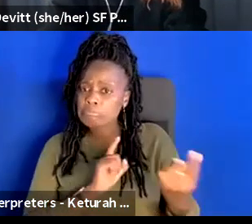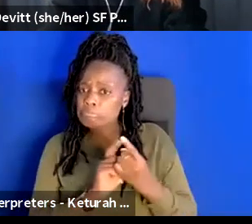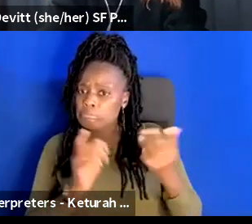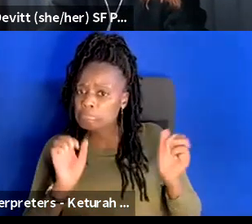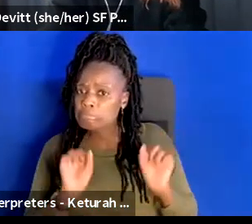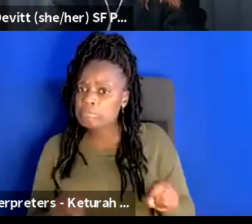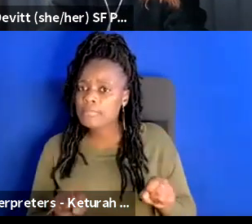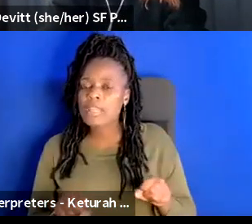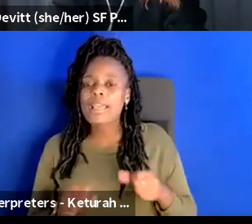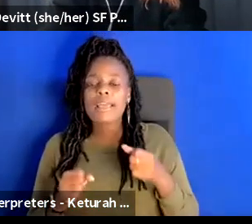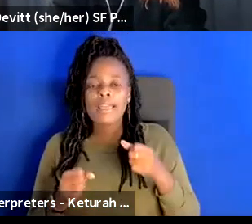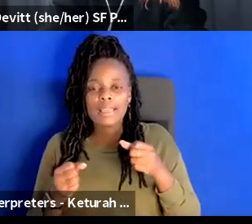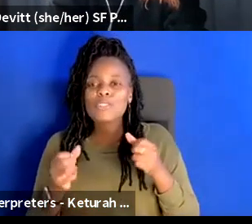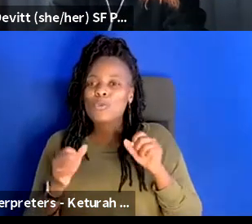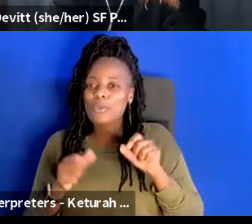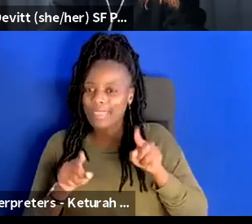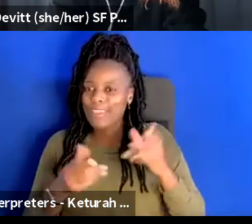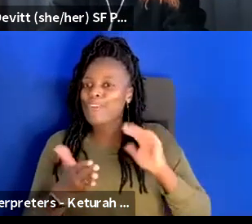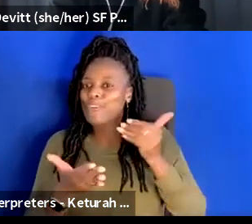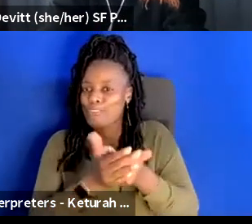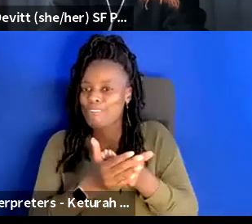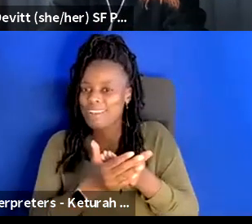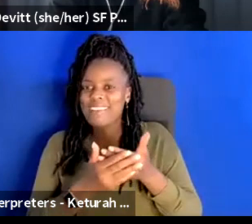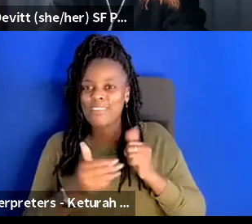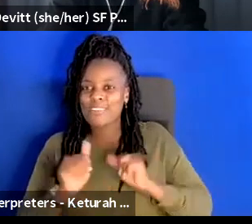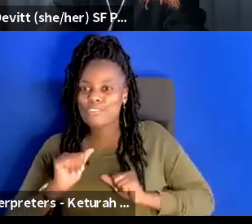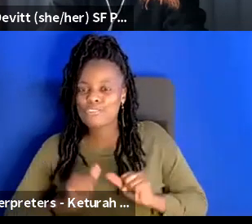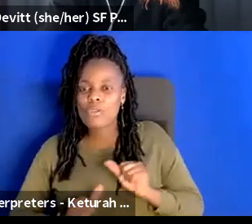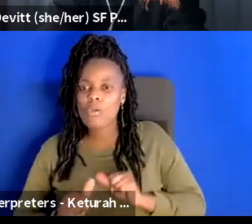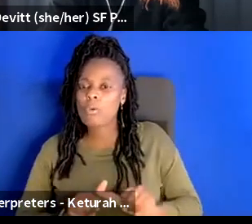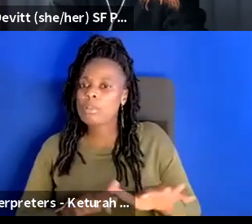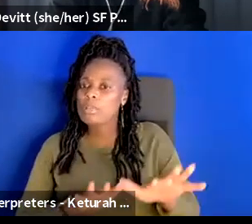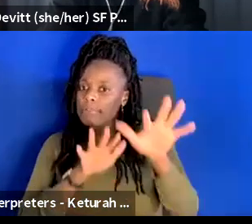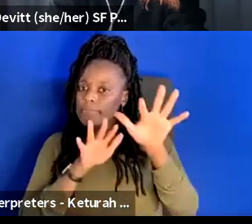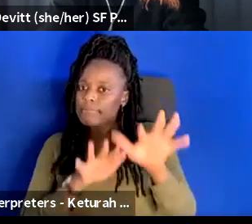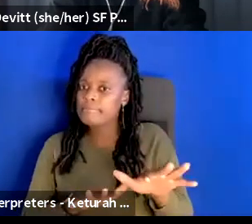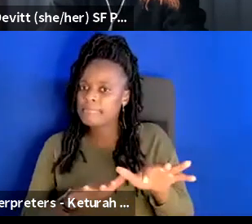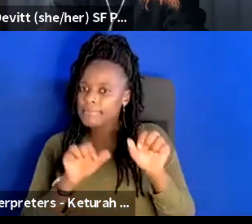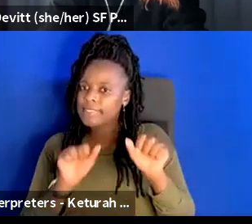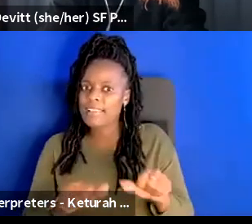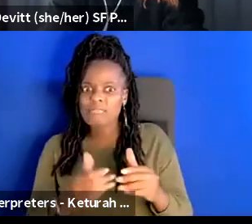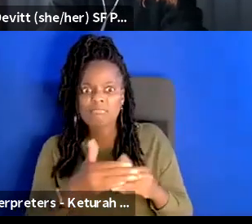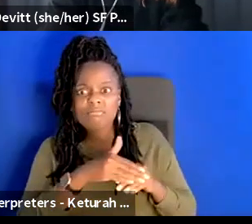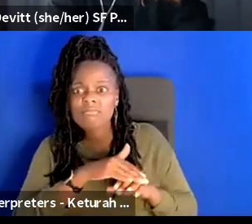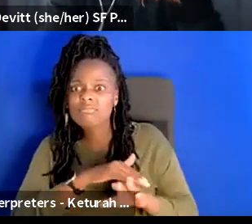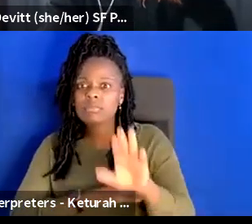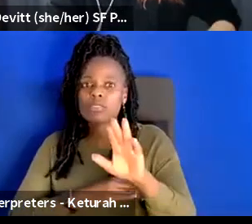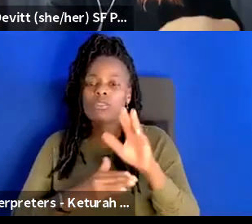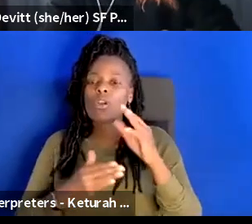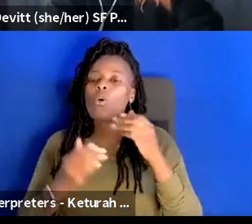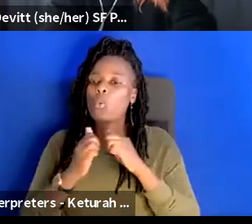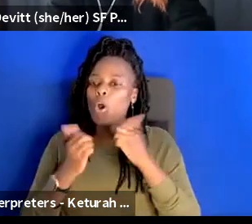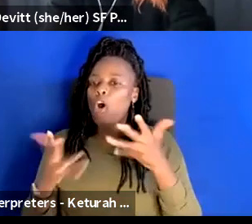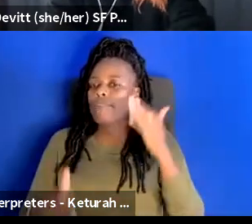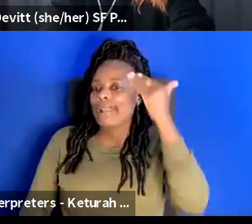likely to get emotionally escalated again whether white patients or bipoc patrons but that they are going into it front loaded with information so they can